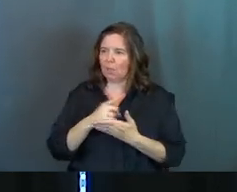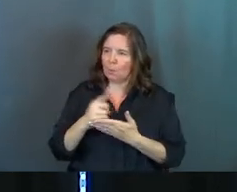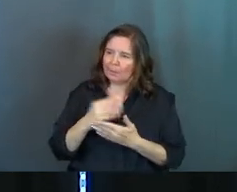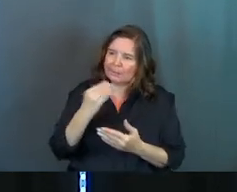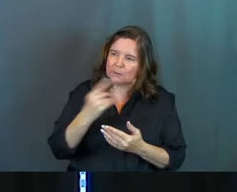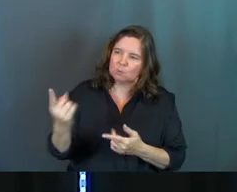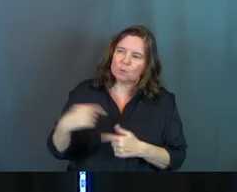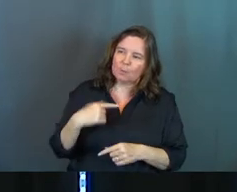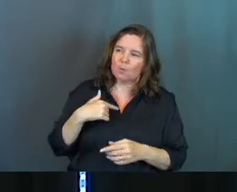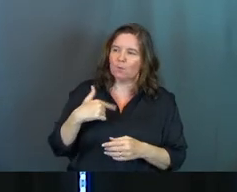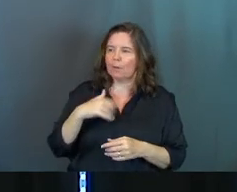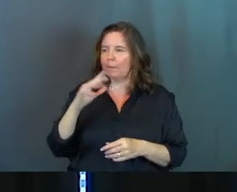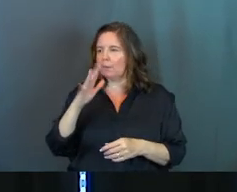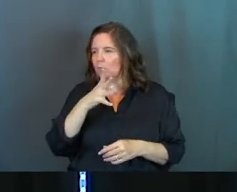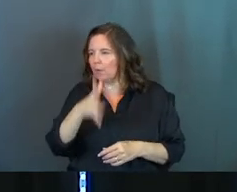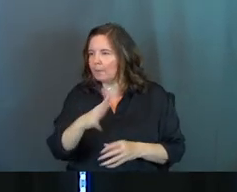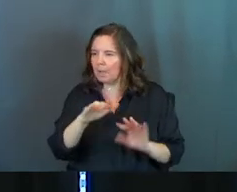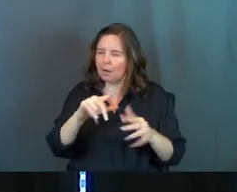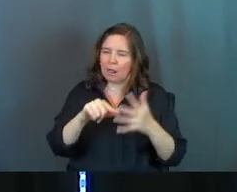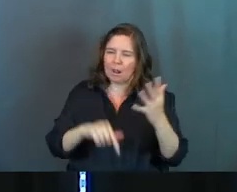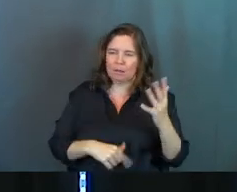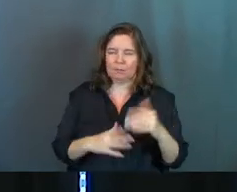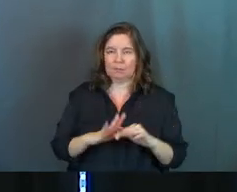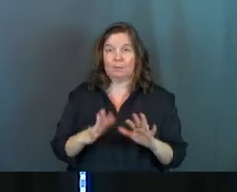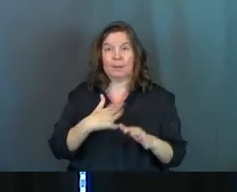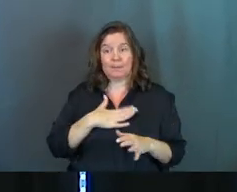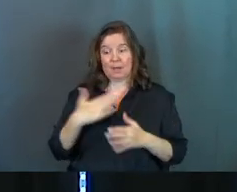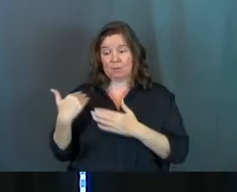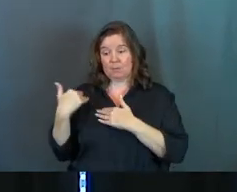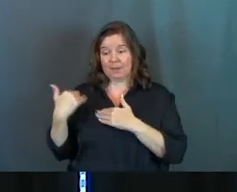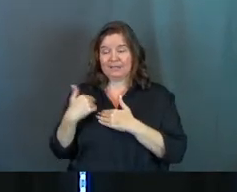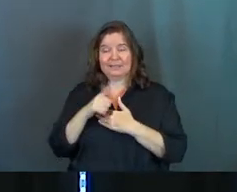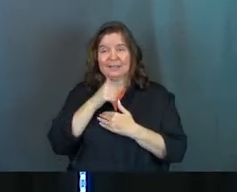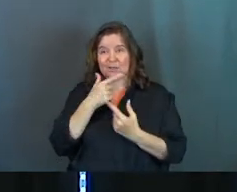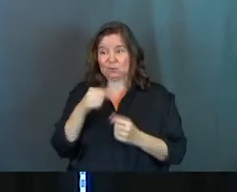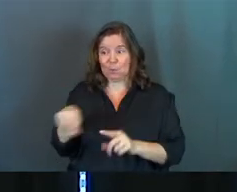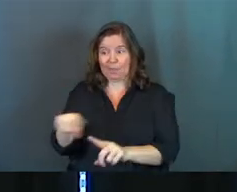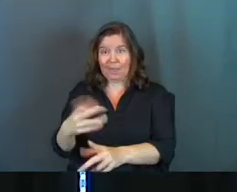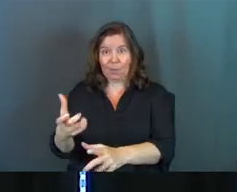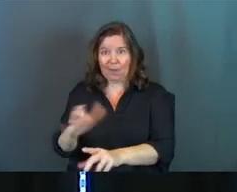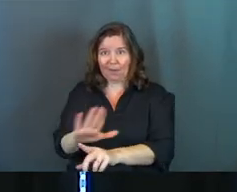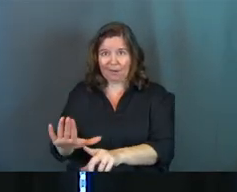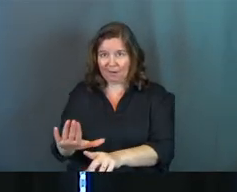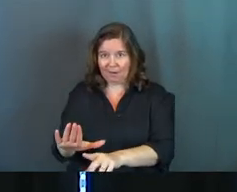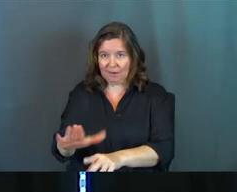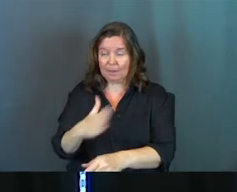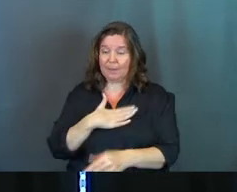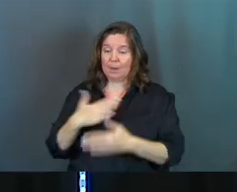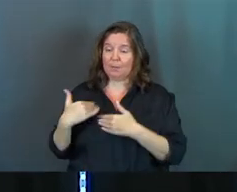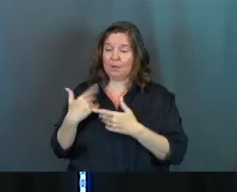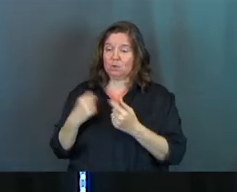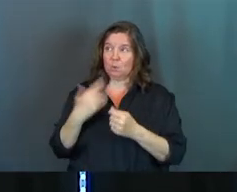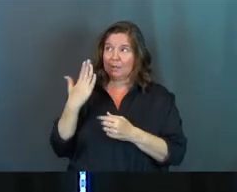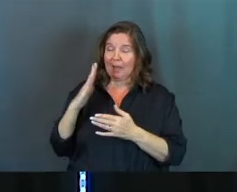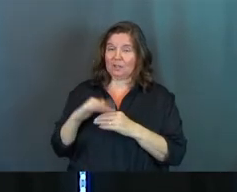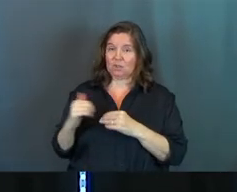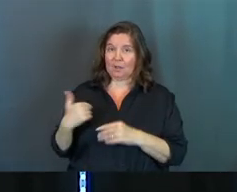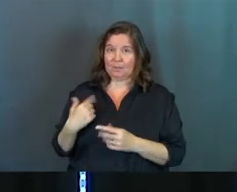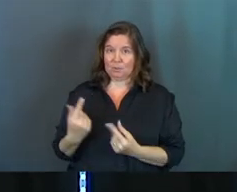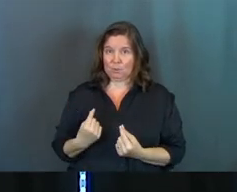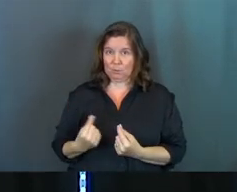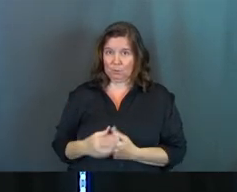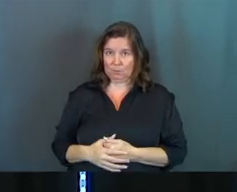dinner. I want you to be at this event. I want you to be here. But my responsibility is not to do what they want. My responsibility is to do what God has called me to.